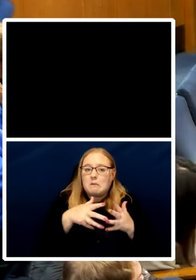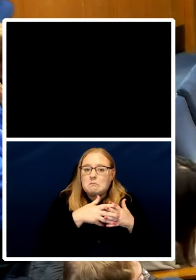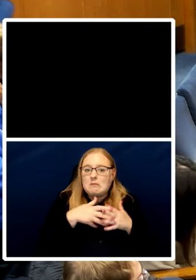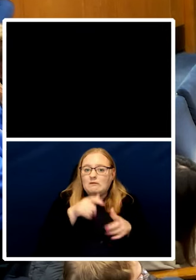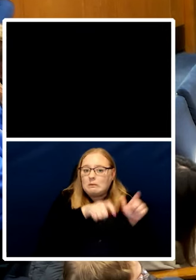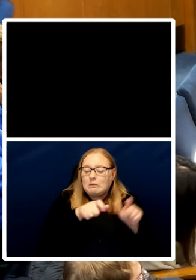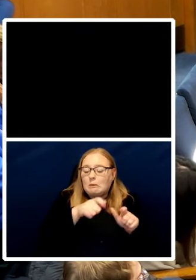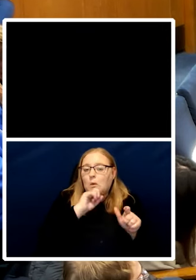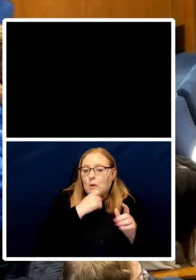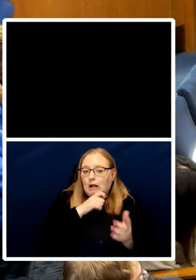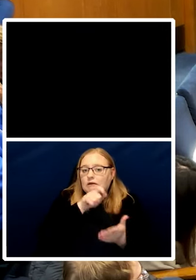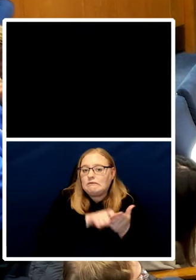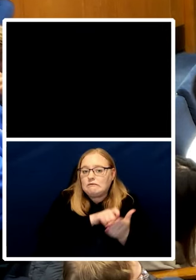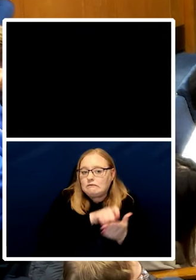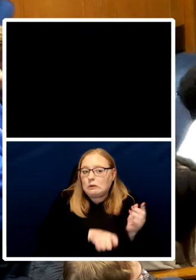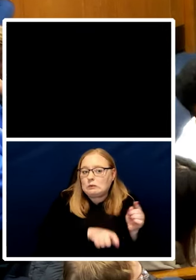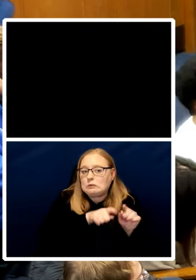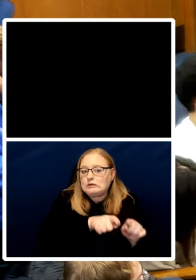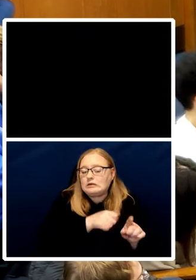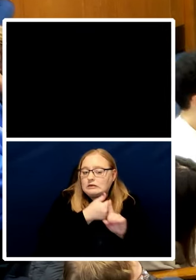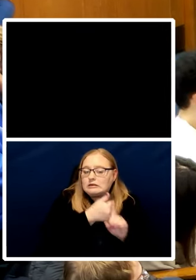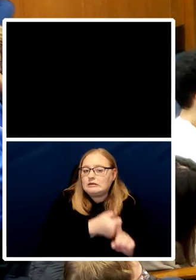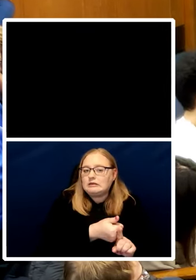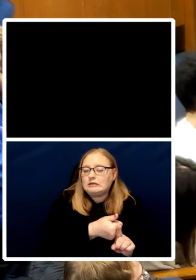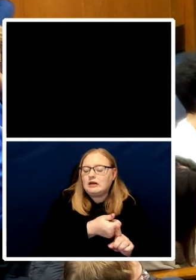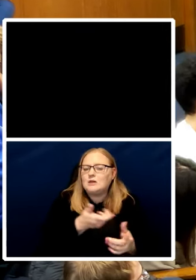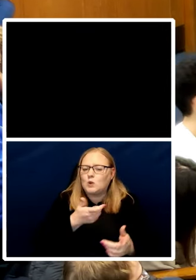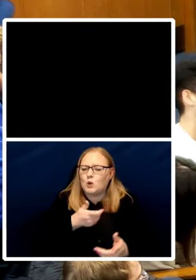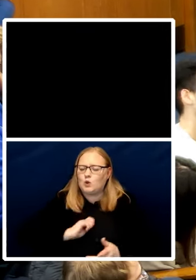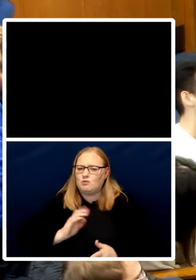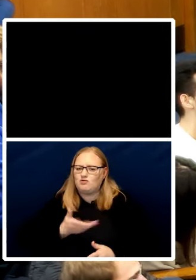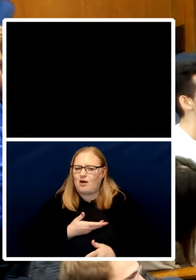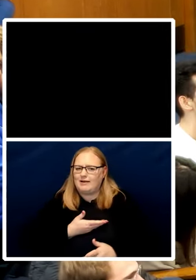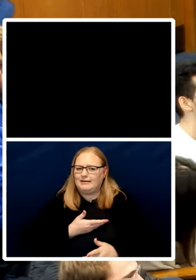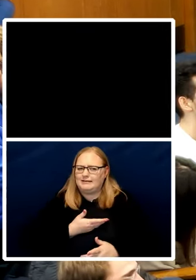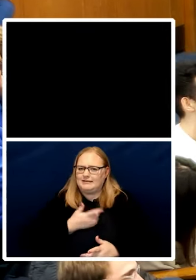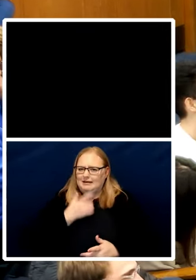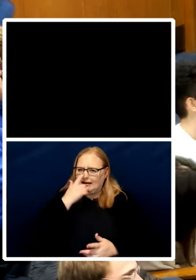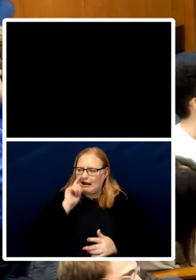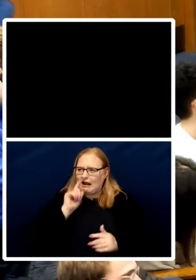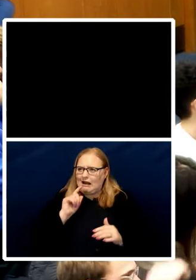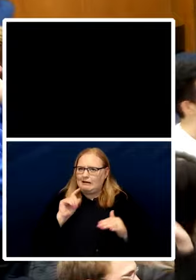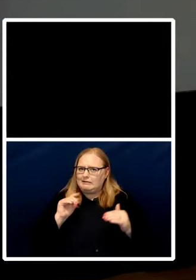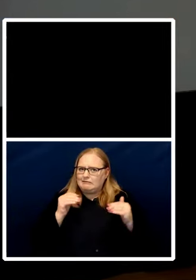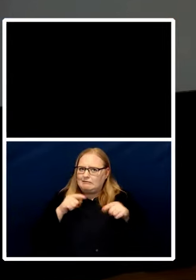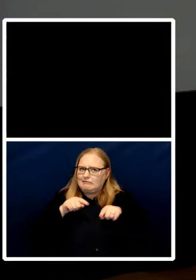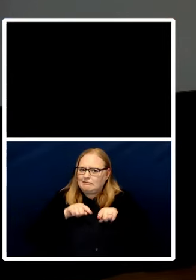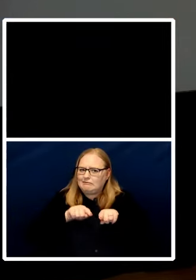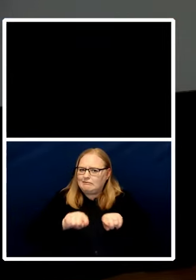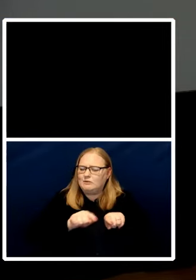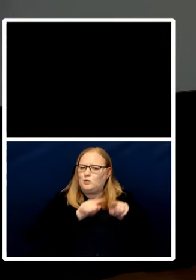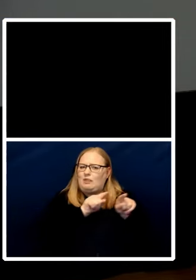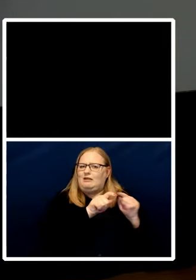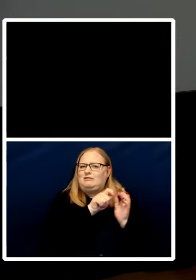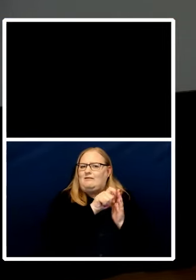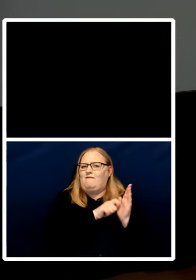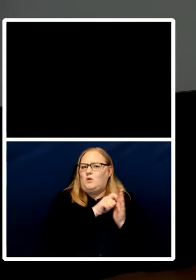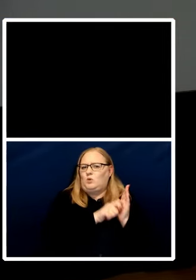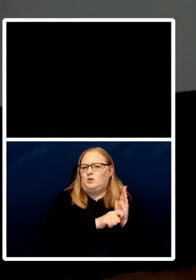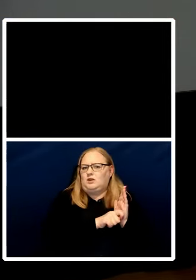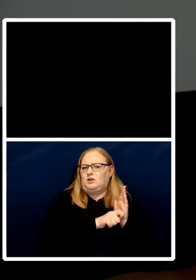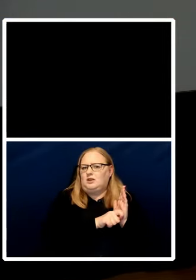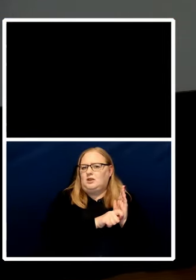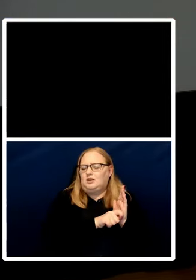see how human rights can stand up to that democratic act could you comment wow